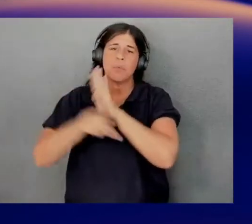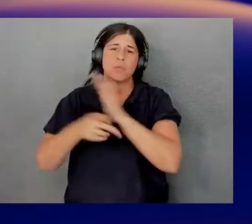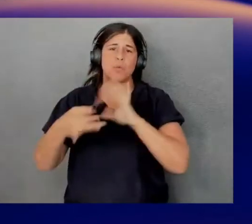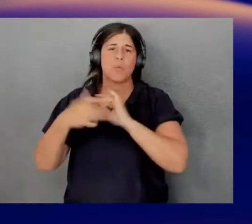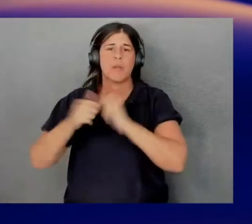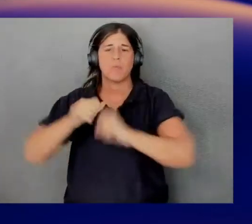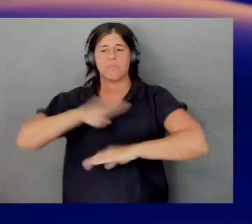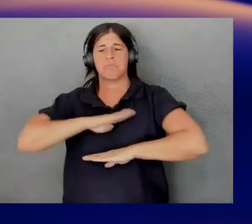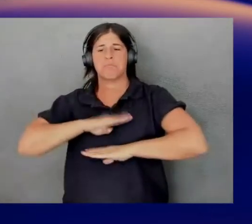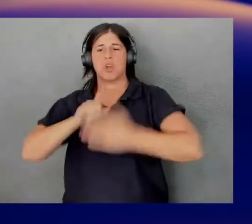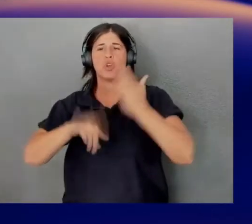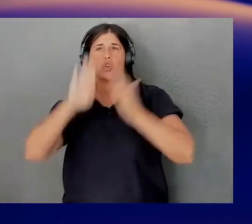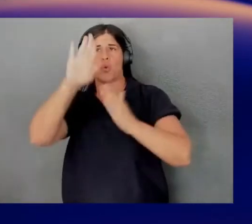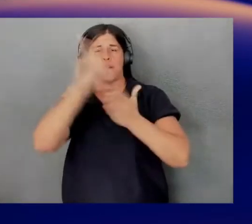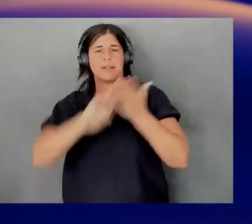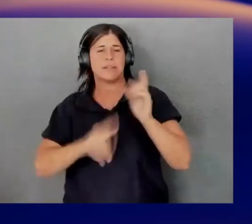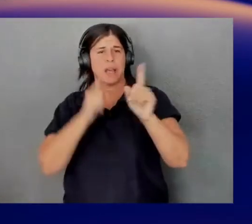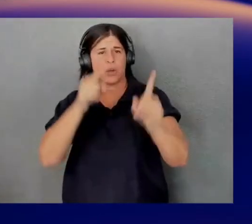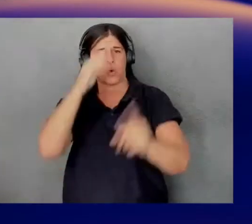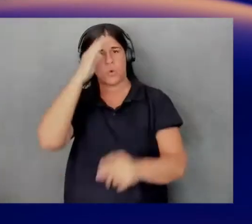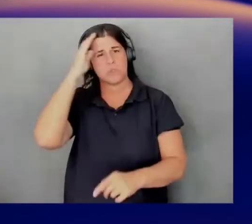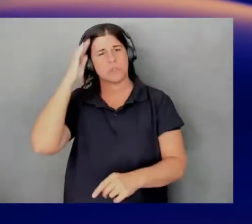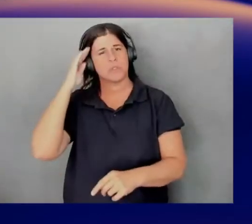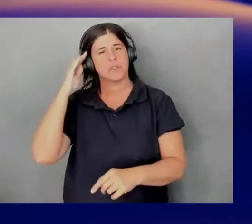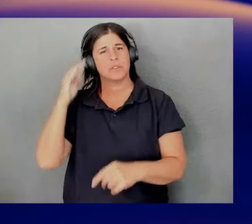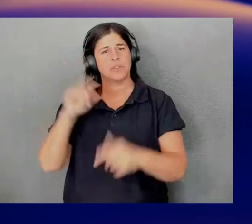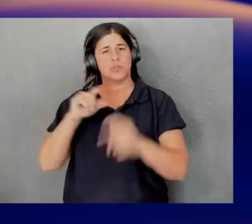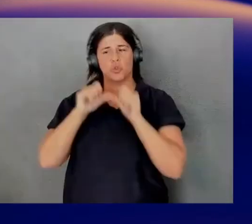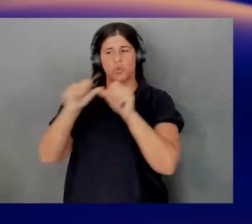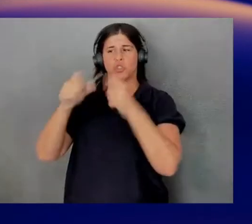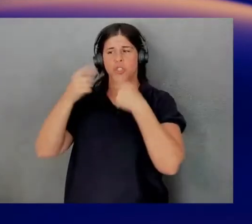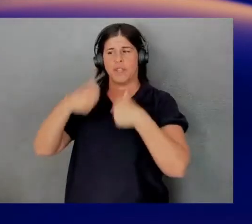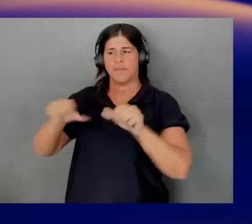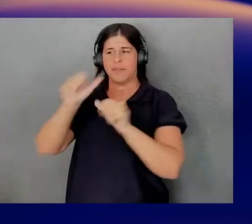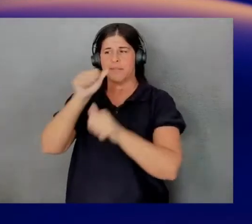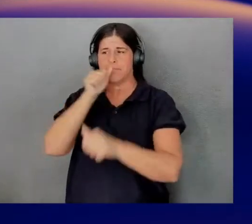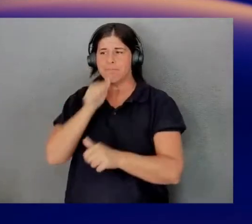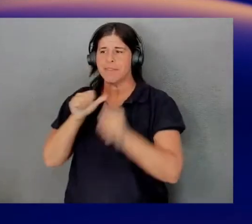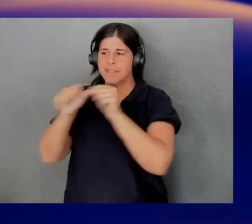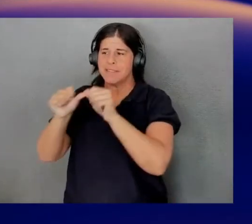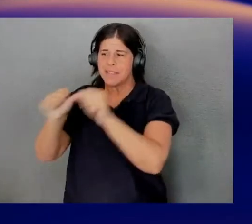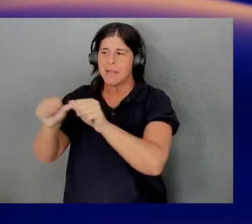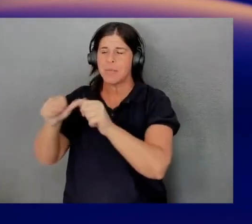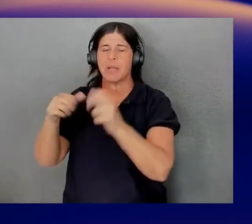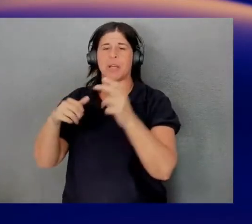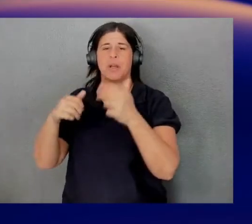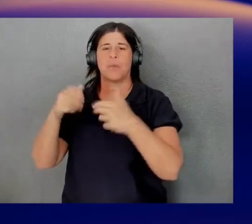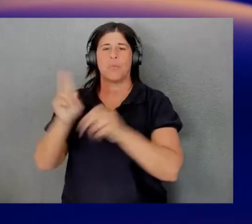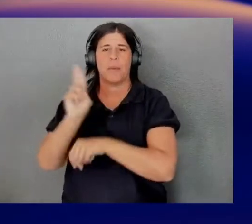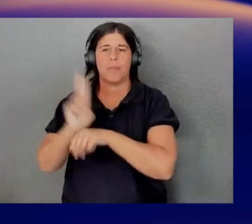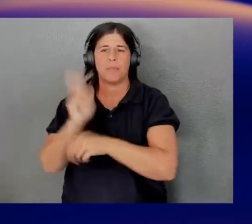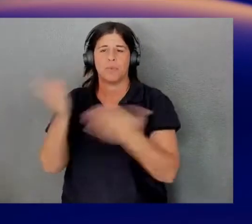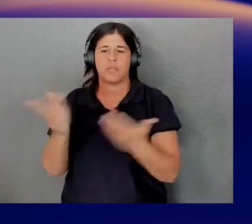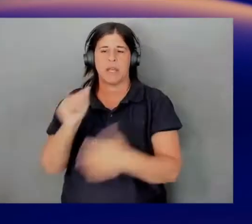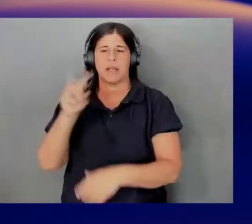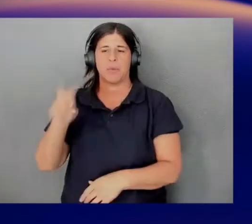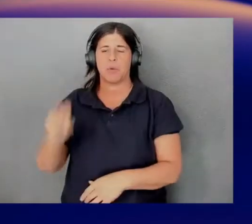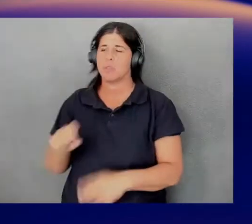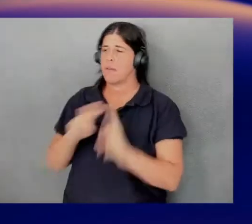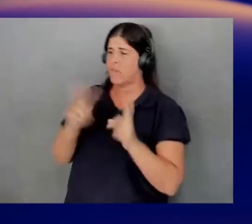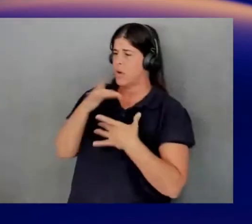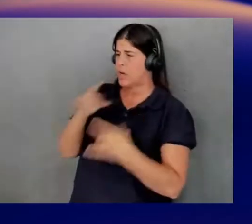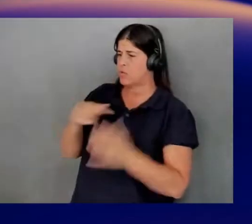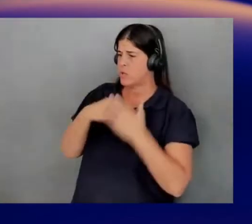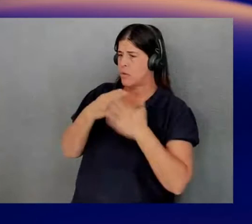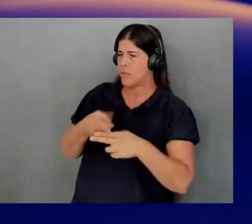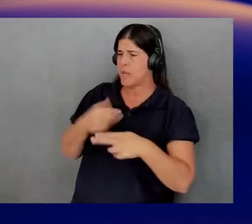design goals to achieve sustainability while building on AWS. And I think it's interesting to point out that we did add